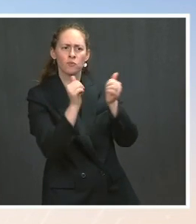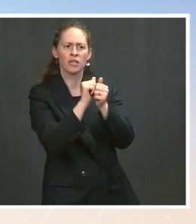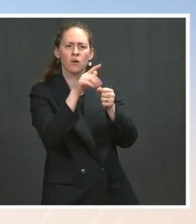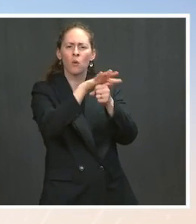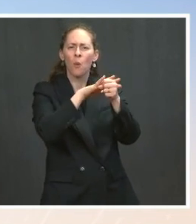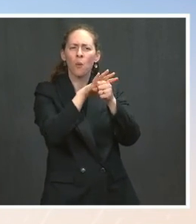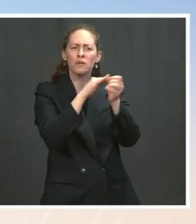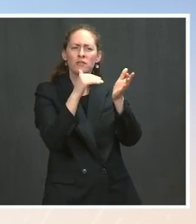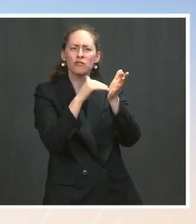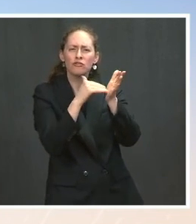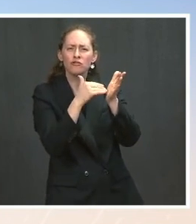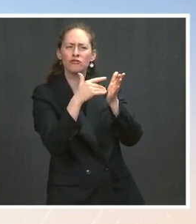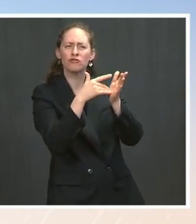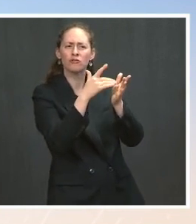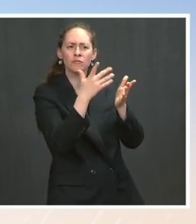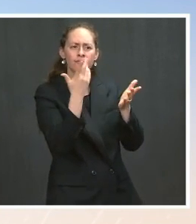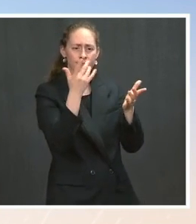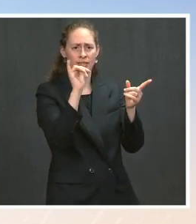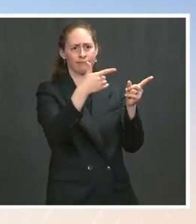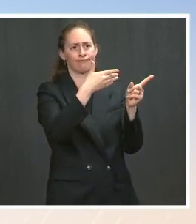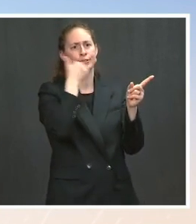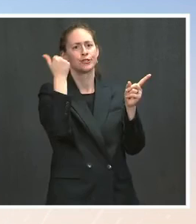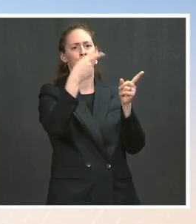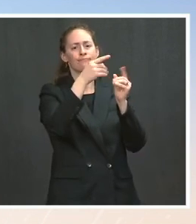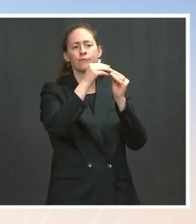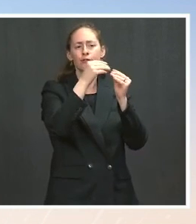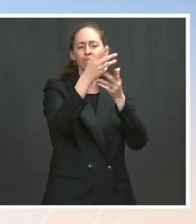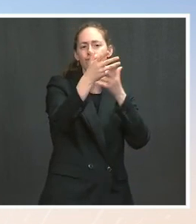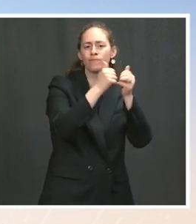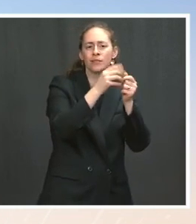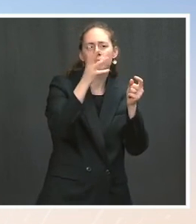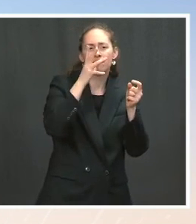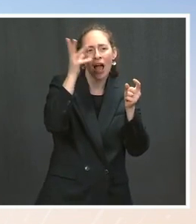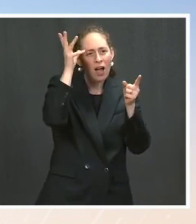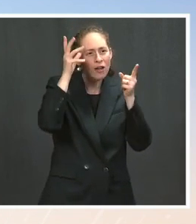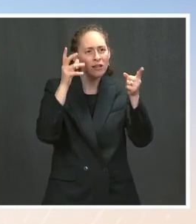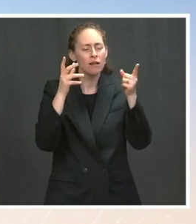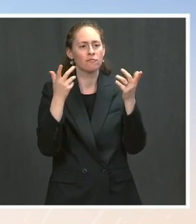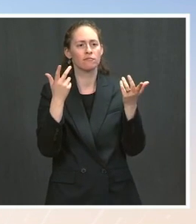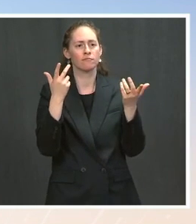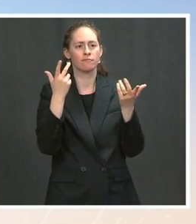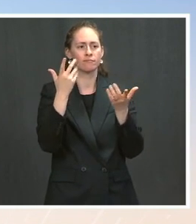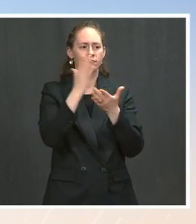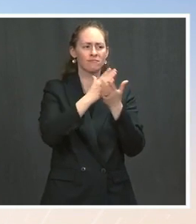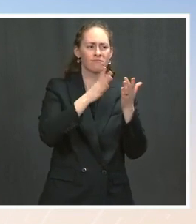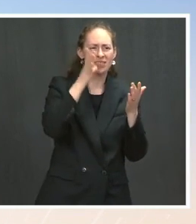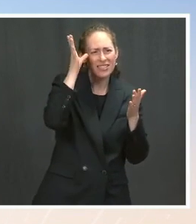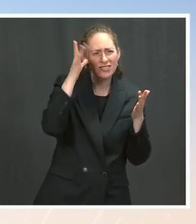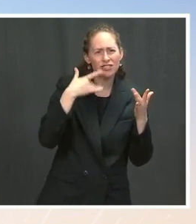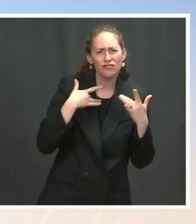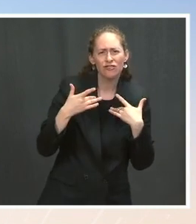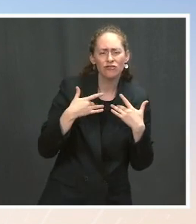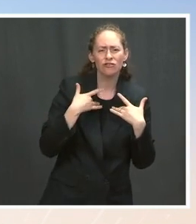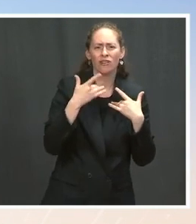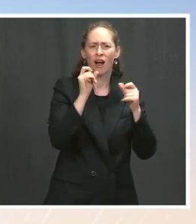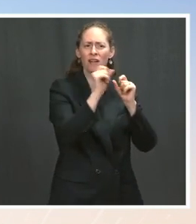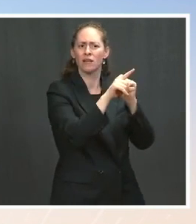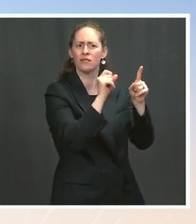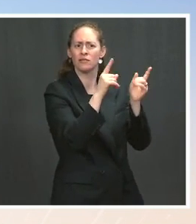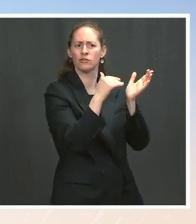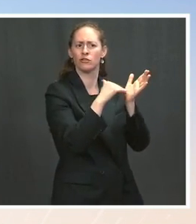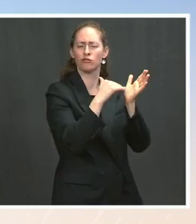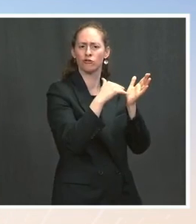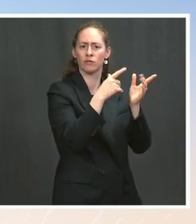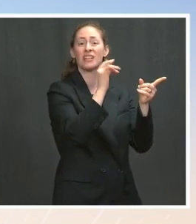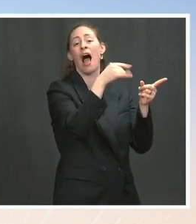with parents uh to help address questions they have concerns they have about whether or not uh getting the vaccine taking the vaccine